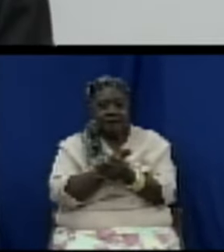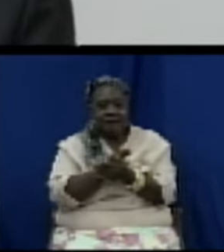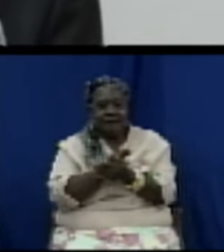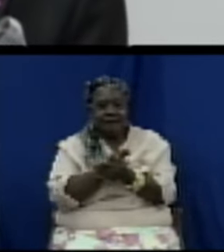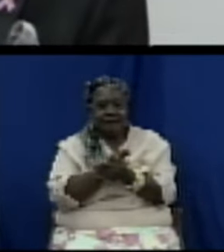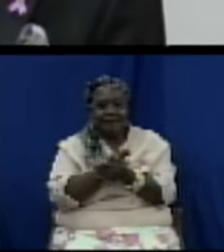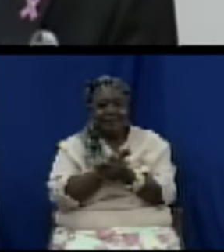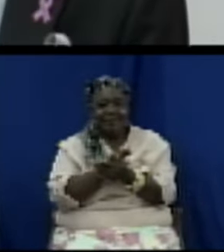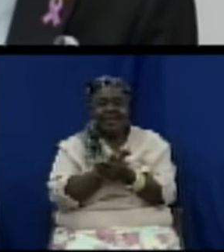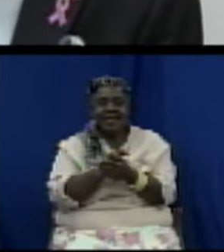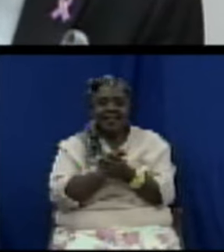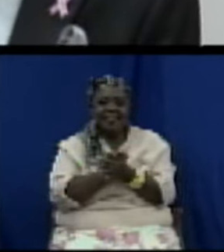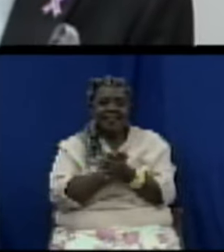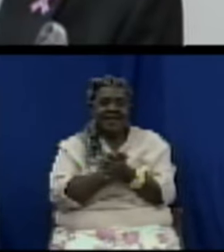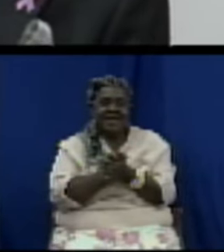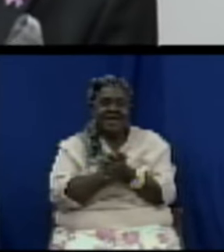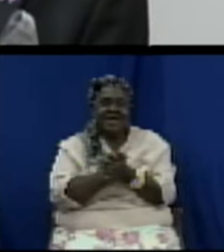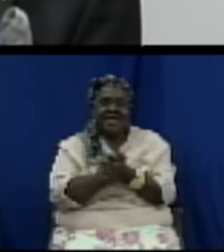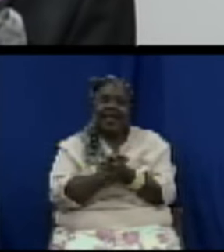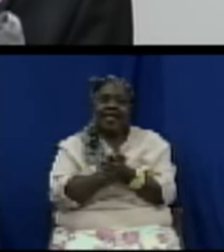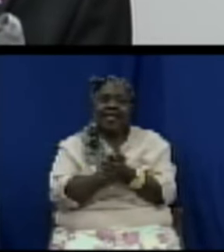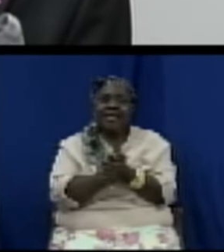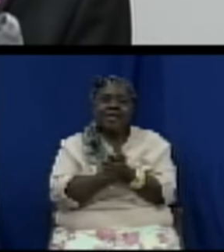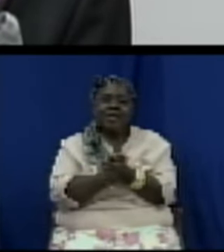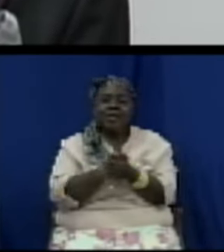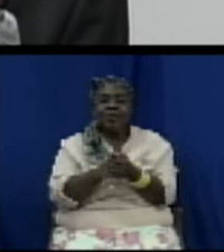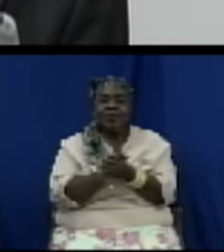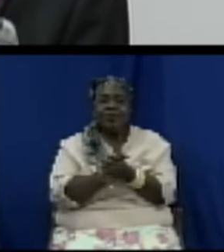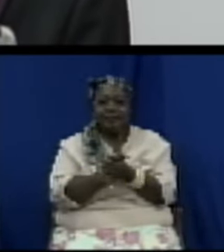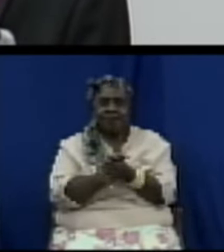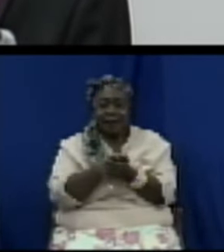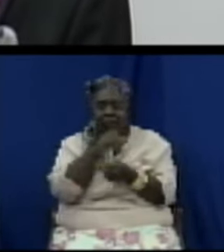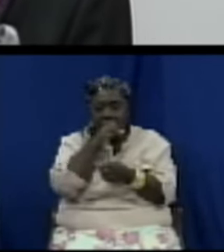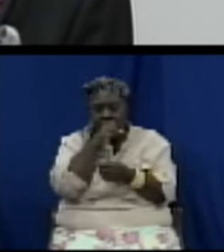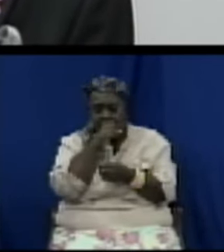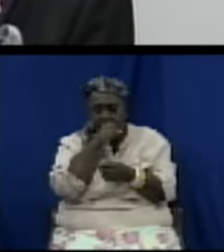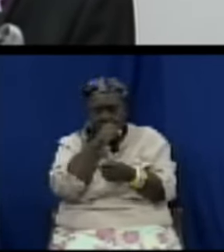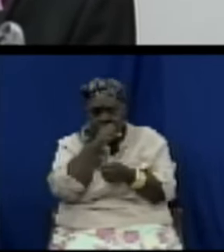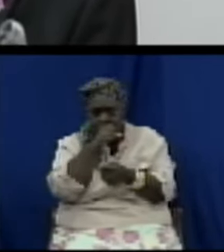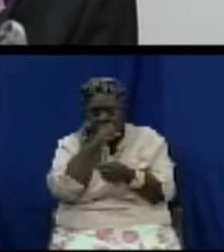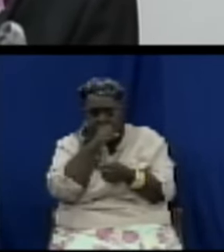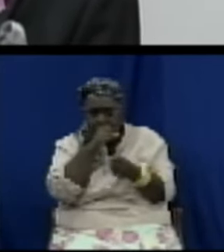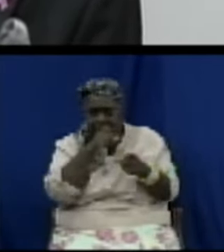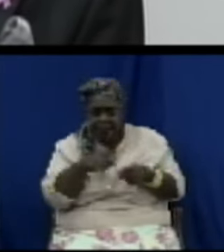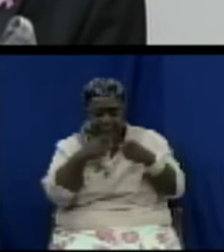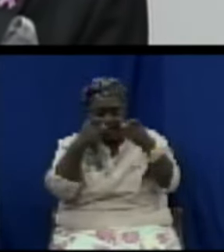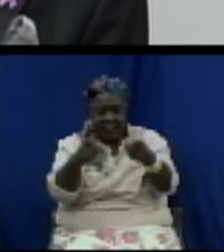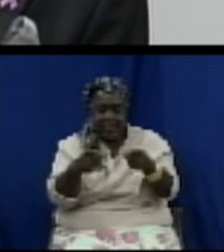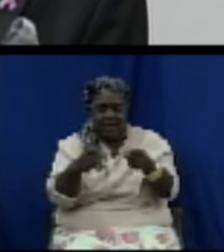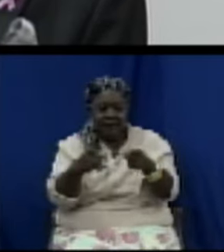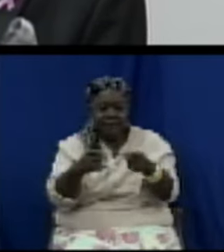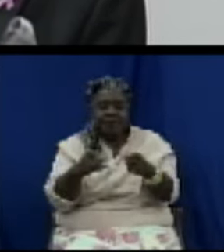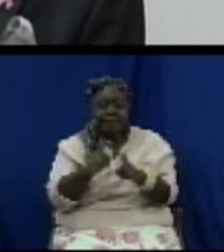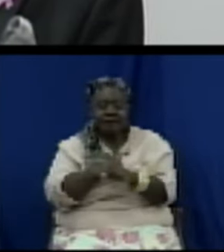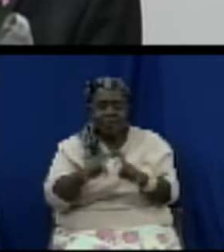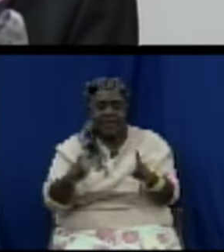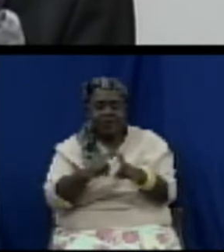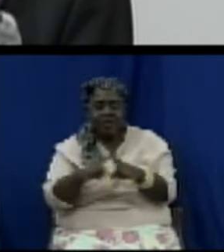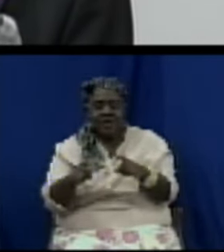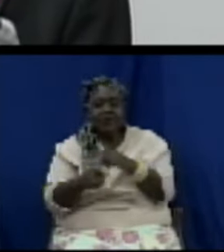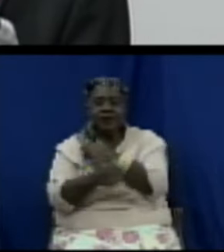treaty of it provided member states with